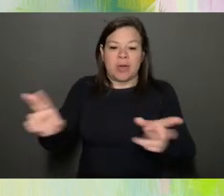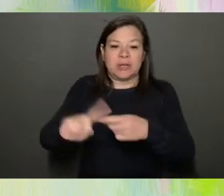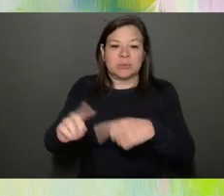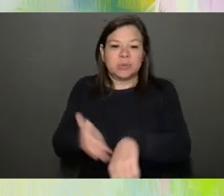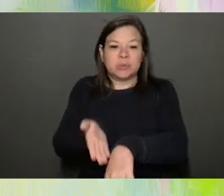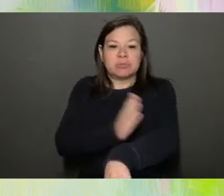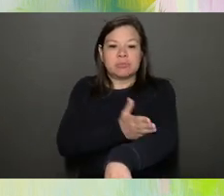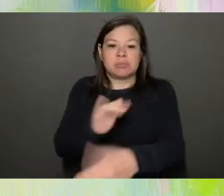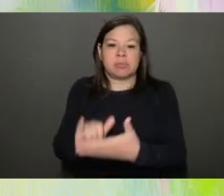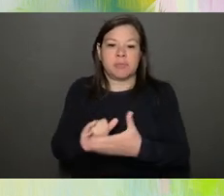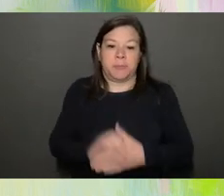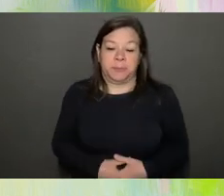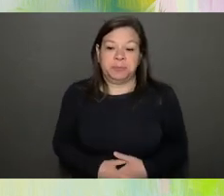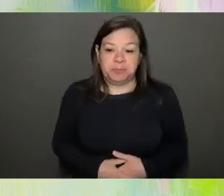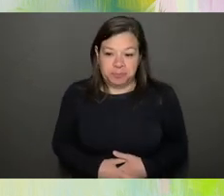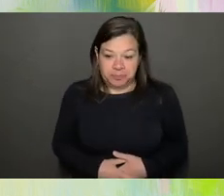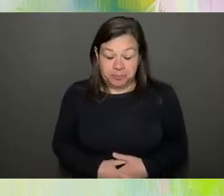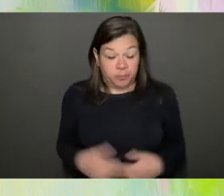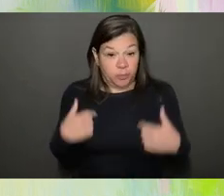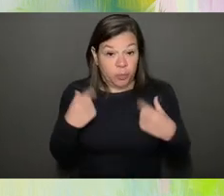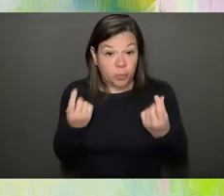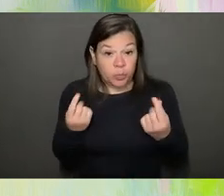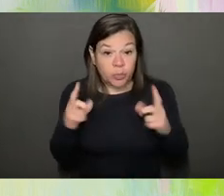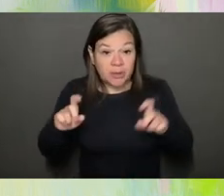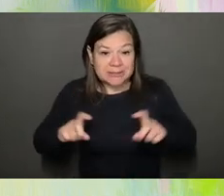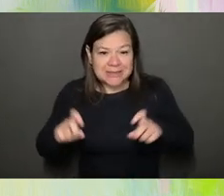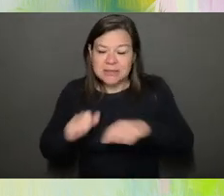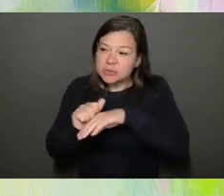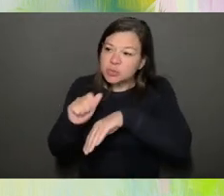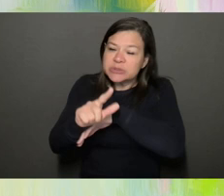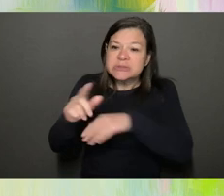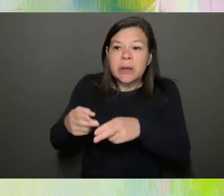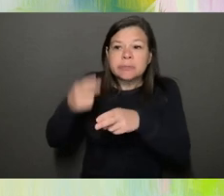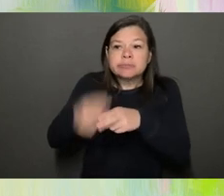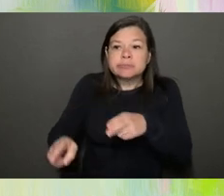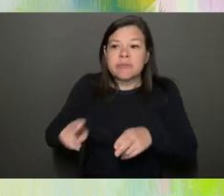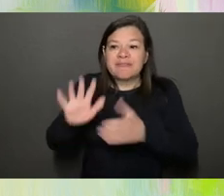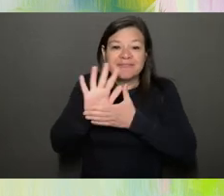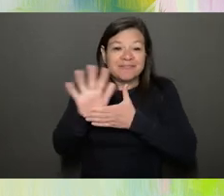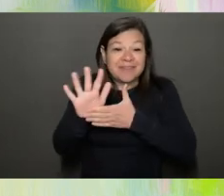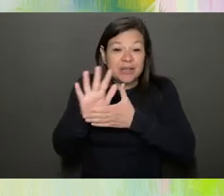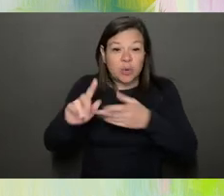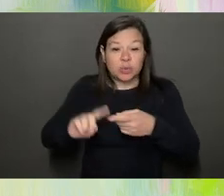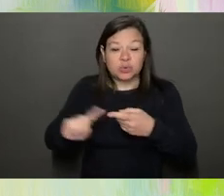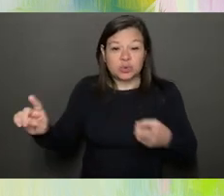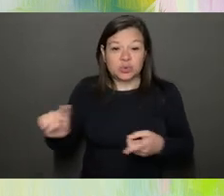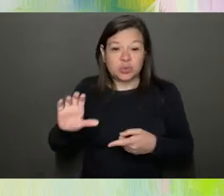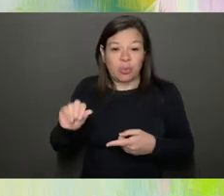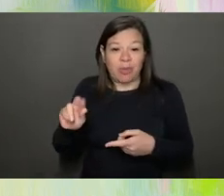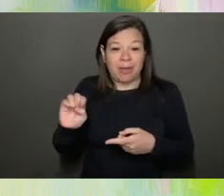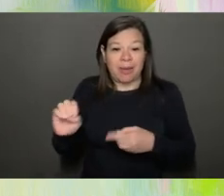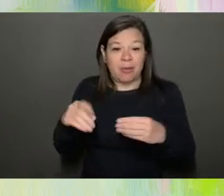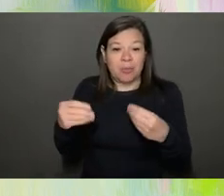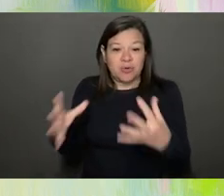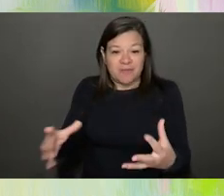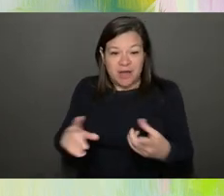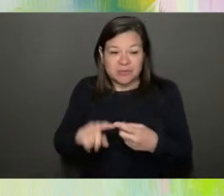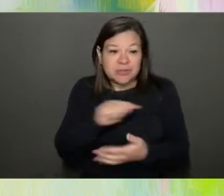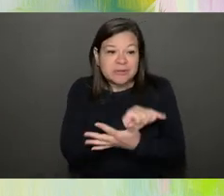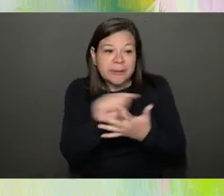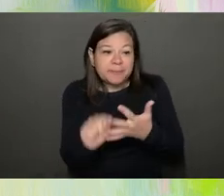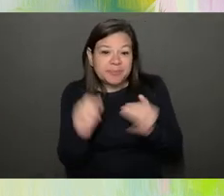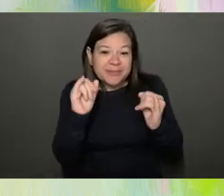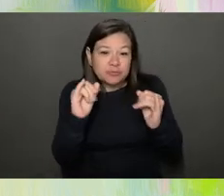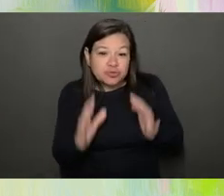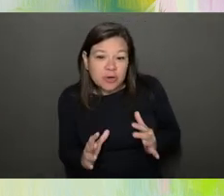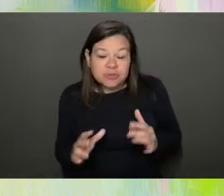tested it is they we sent them actually just short videos to the care providers and said, this is, you know, this instructions for doing it. Here's things